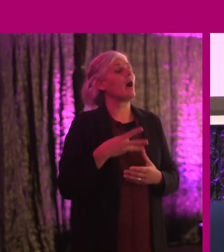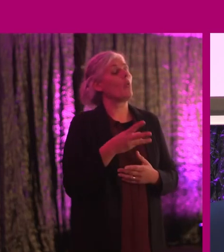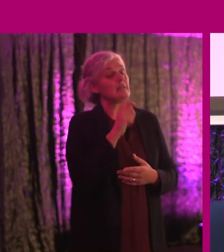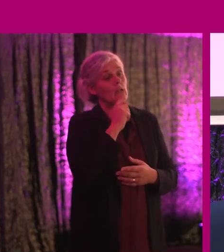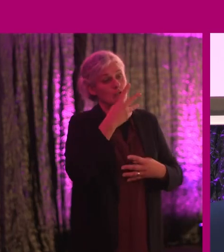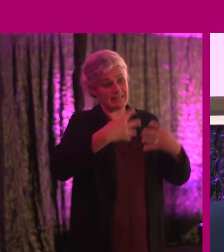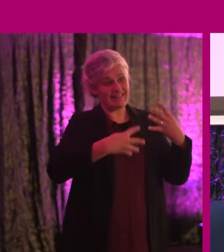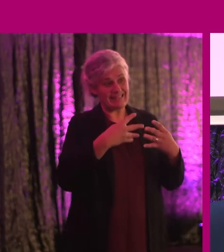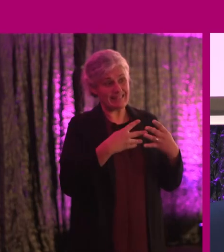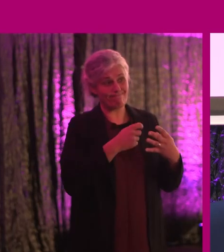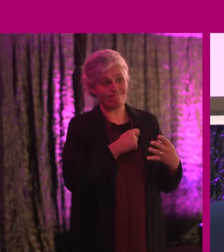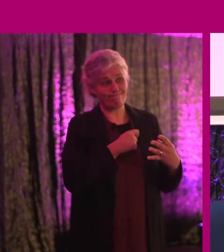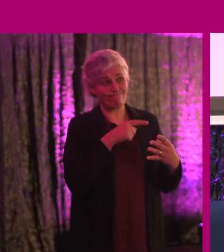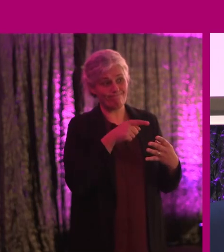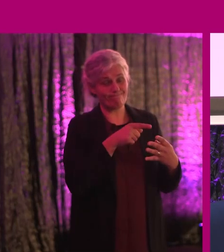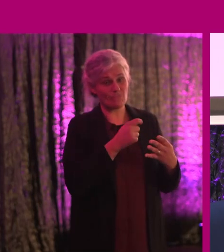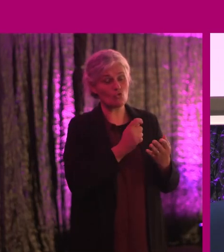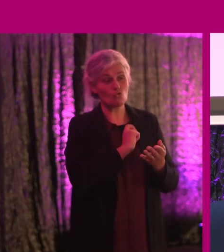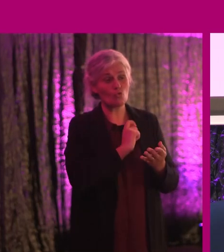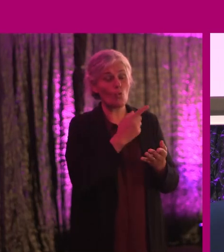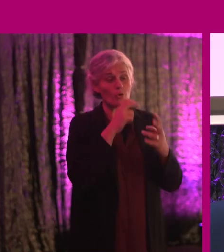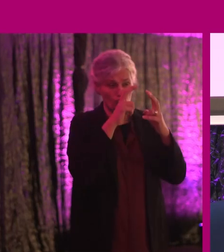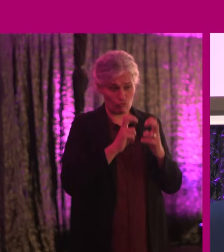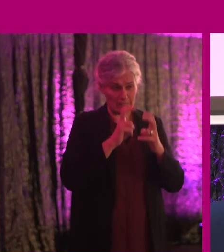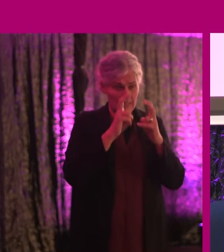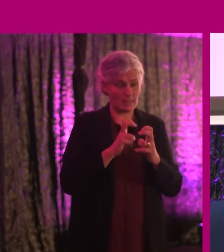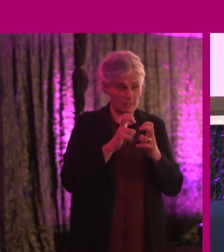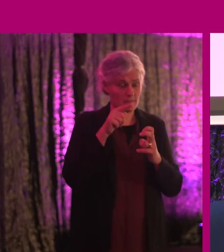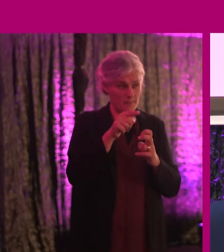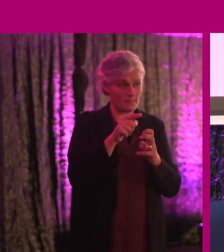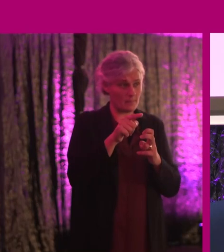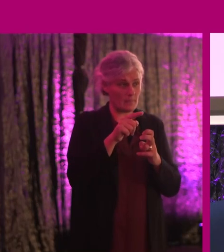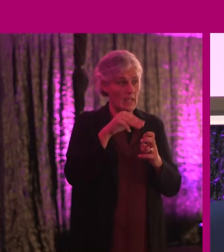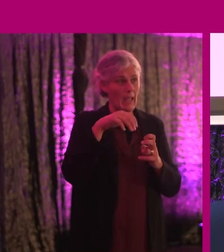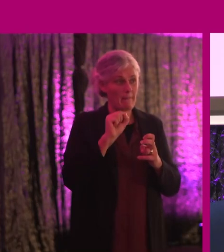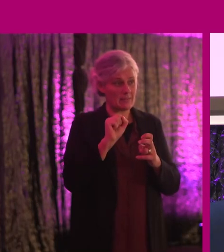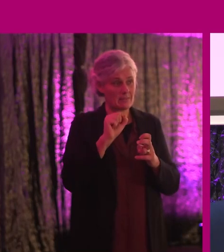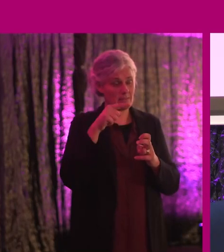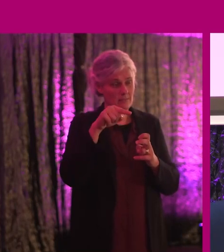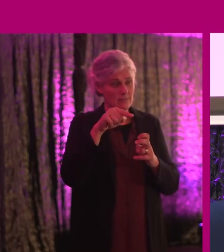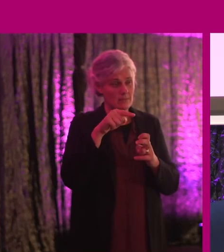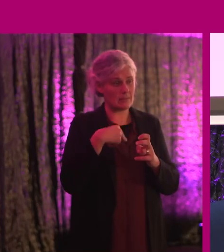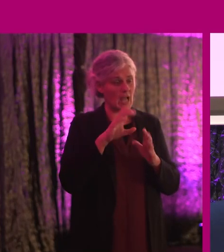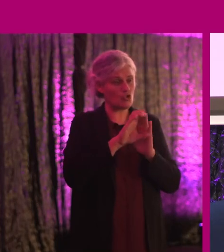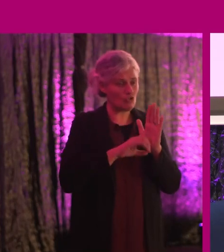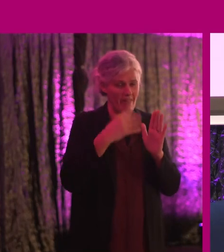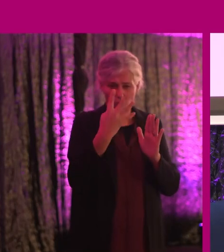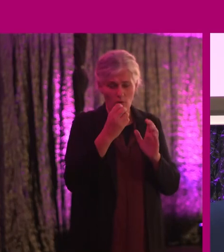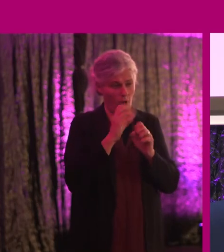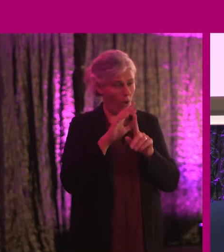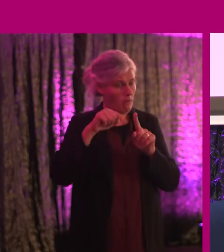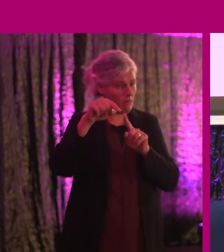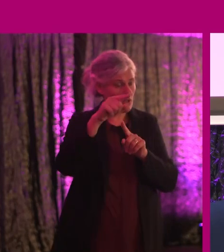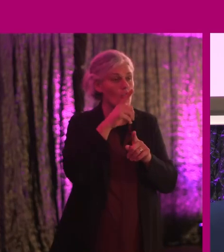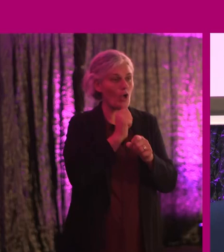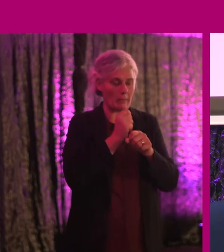terrifying as well, because this is the truth, and we've done the research, and some of our biggest companies like the Microsofts and the Channel 4s and everything else,